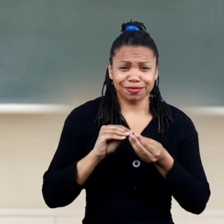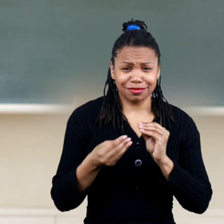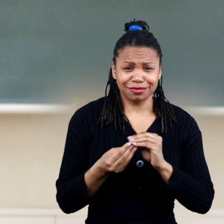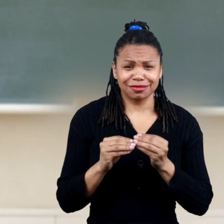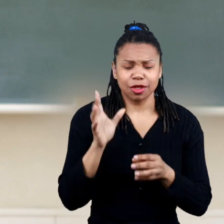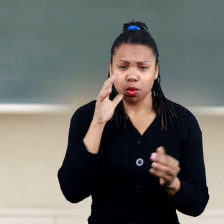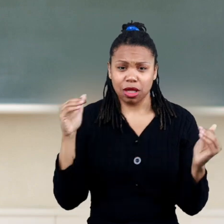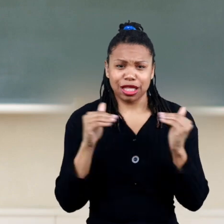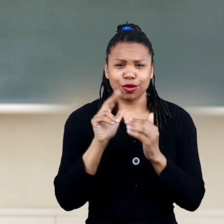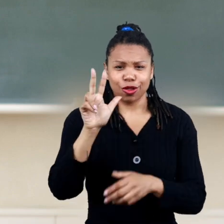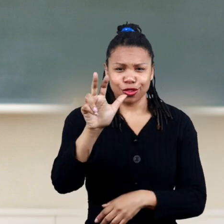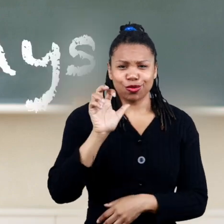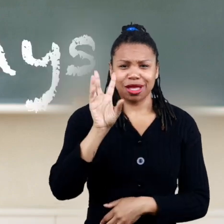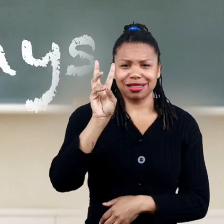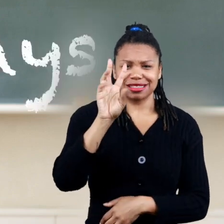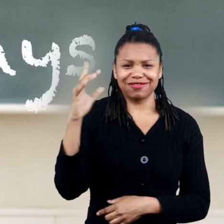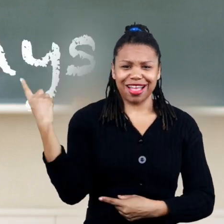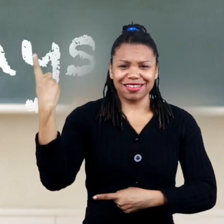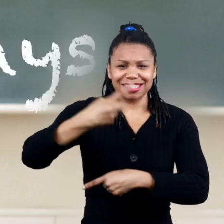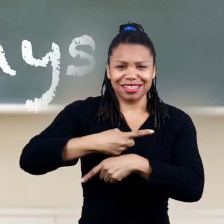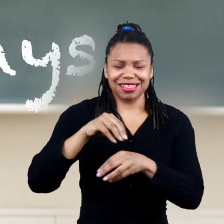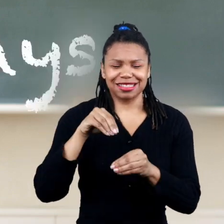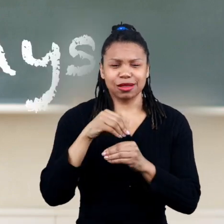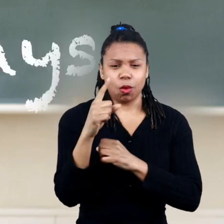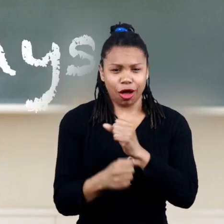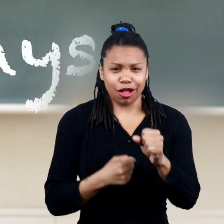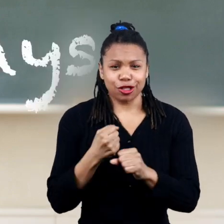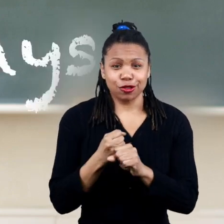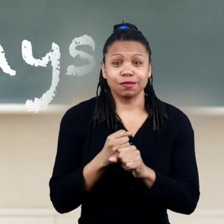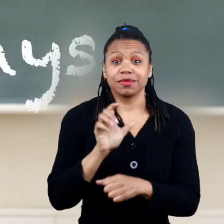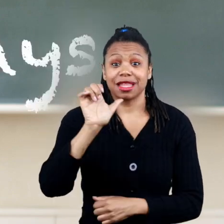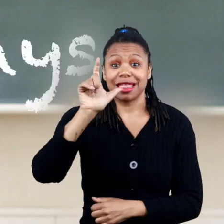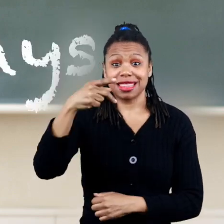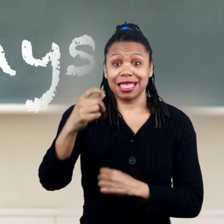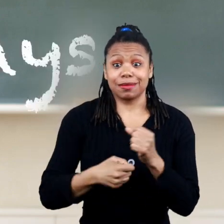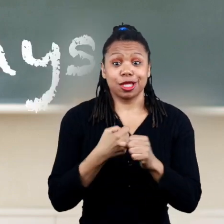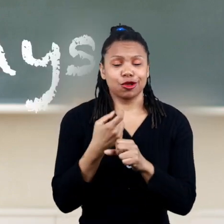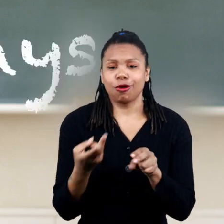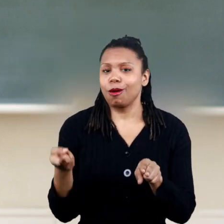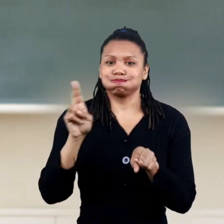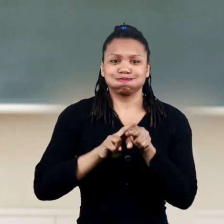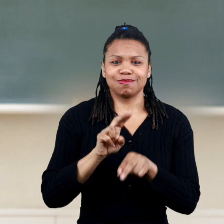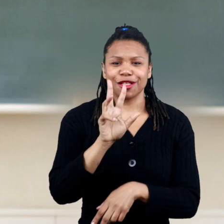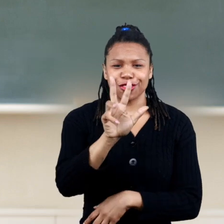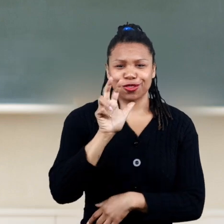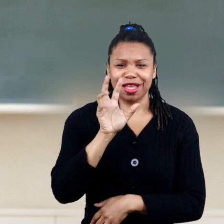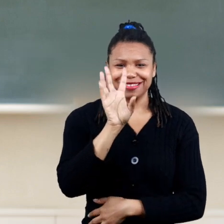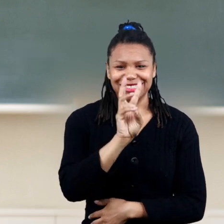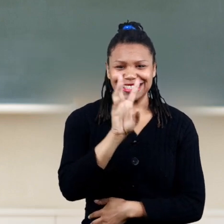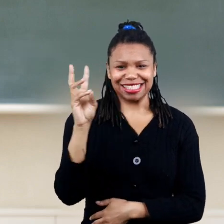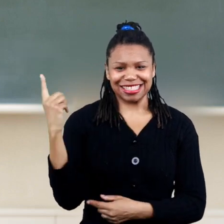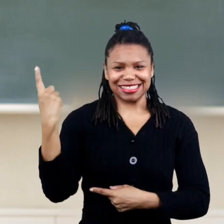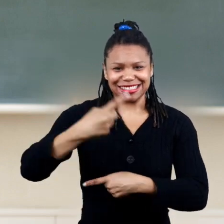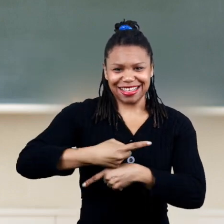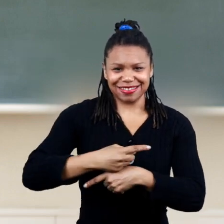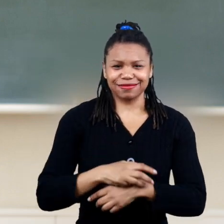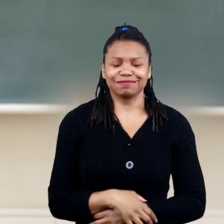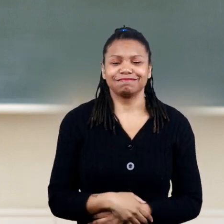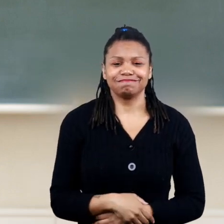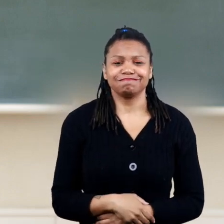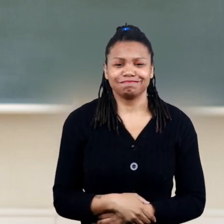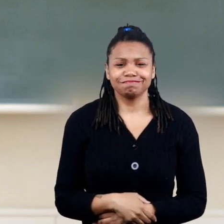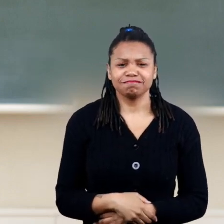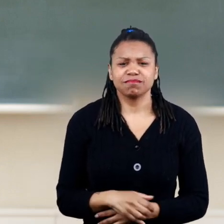they will equal 365 days unless it's a leap year which will have 366 days